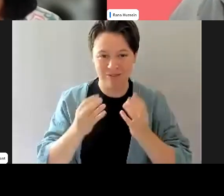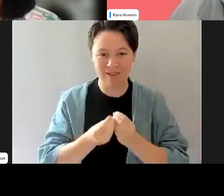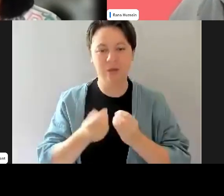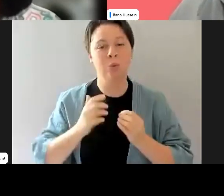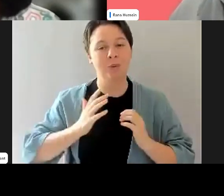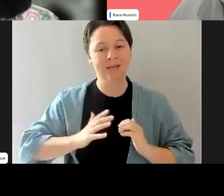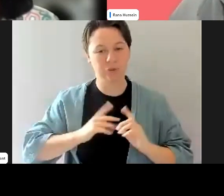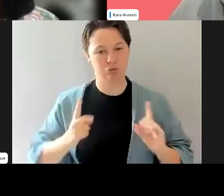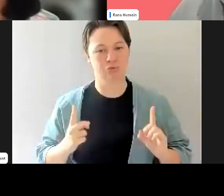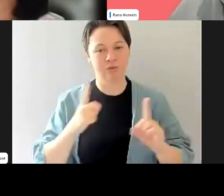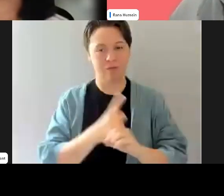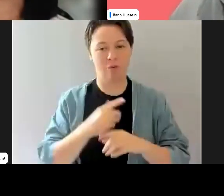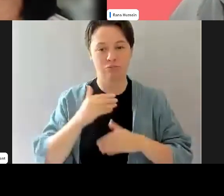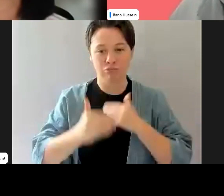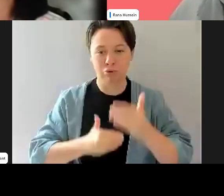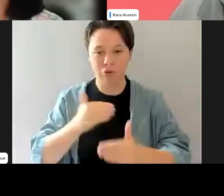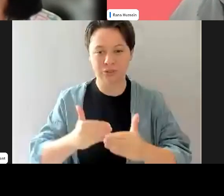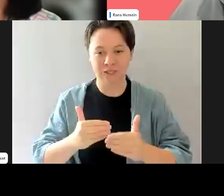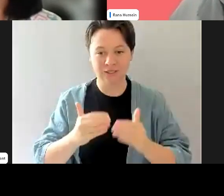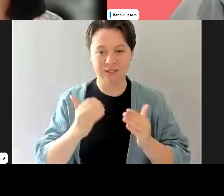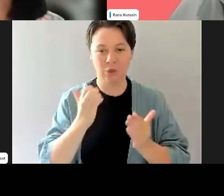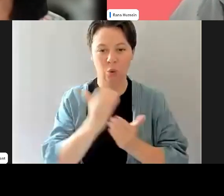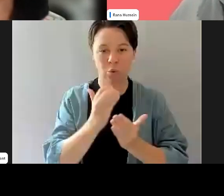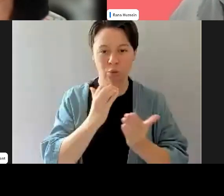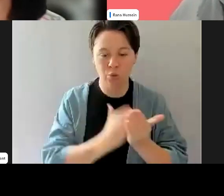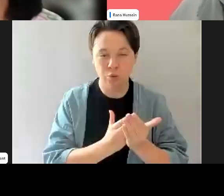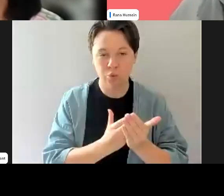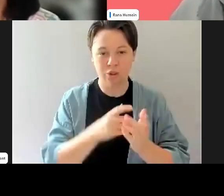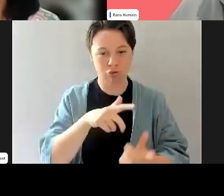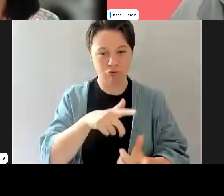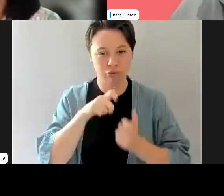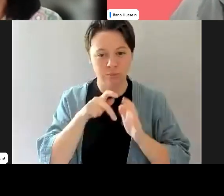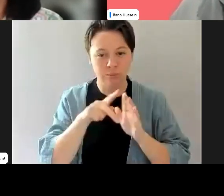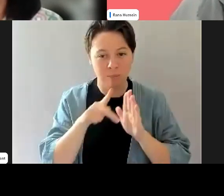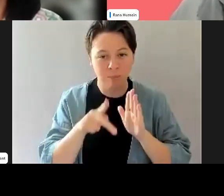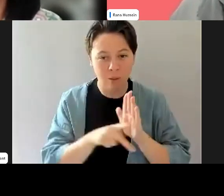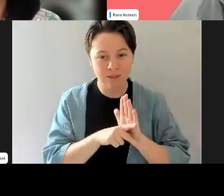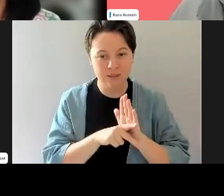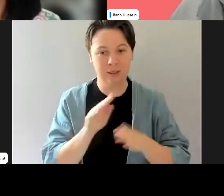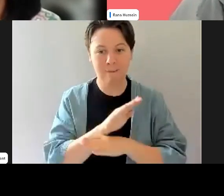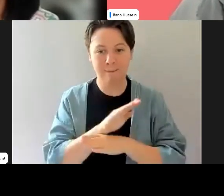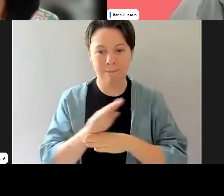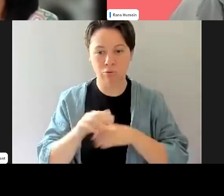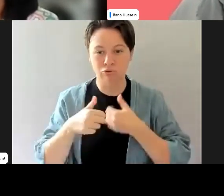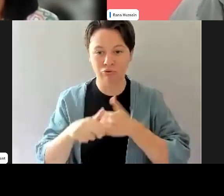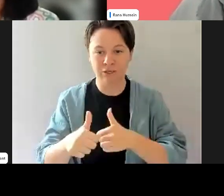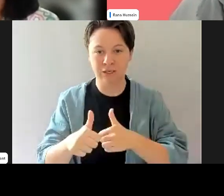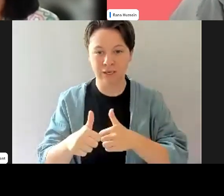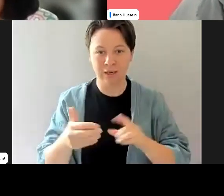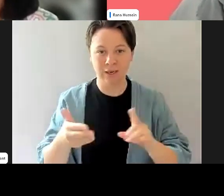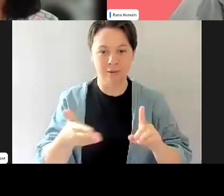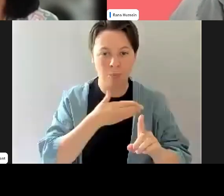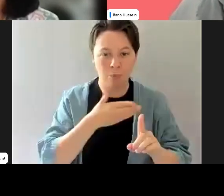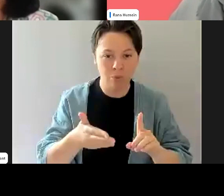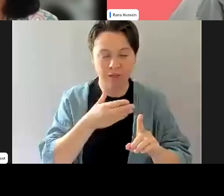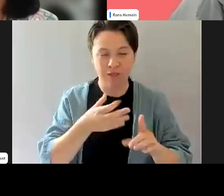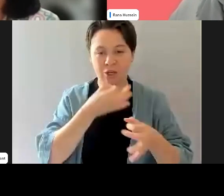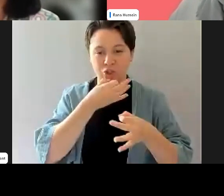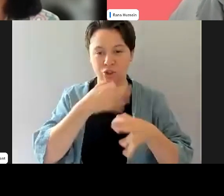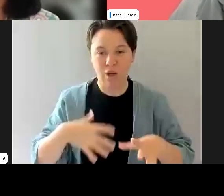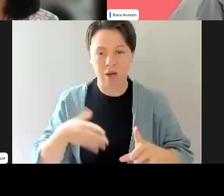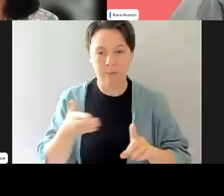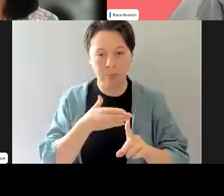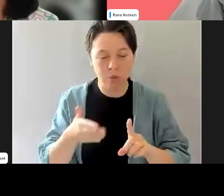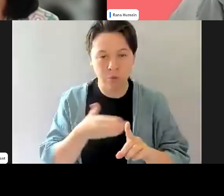processes, our constitutions, our board strategies, our recruitment policies, bullying, harassment, and sexual and child abuse policies,